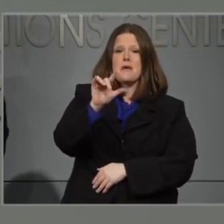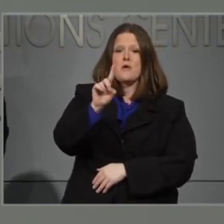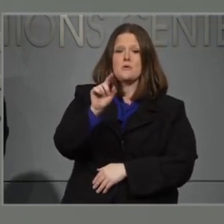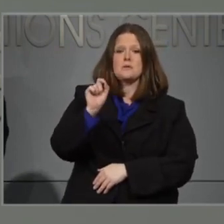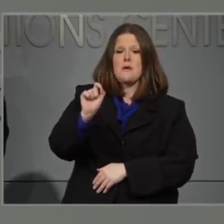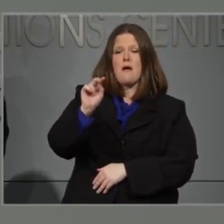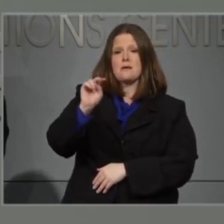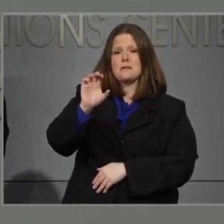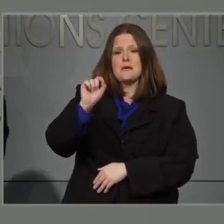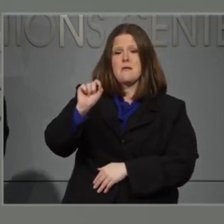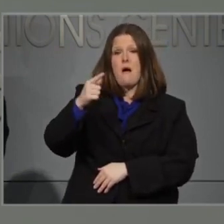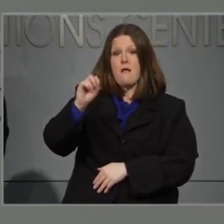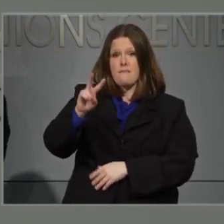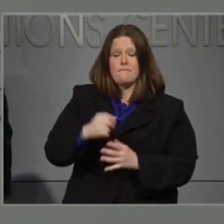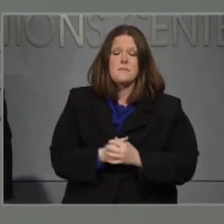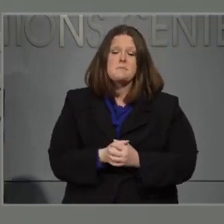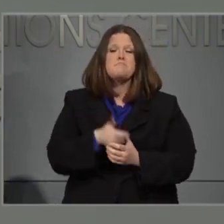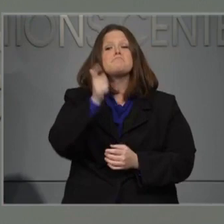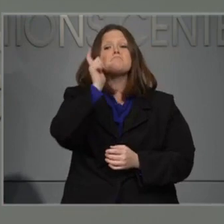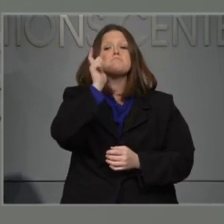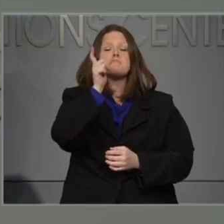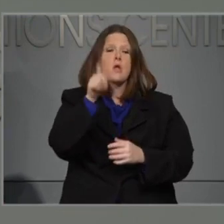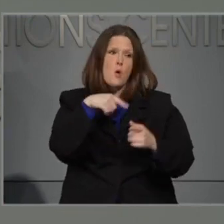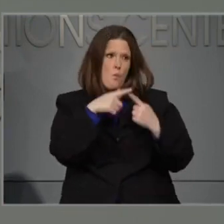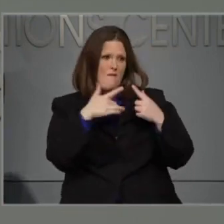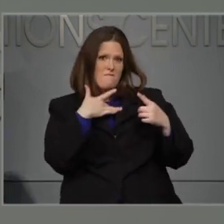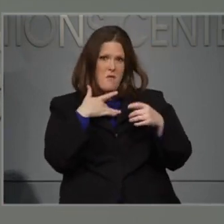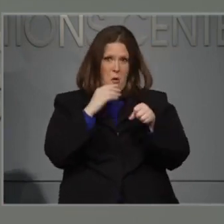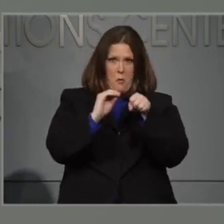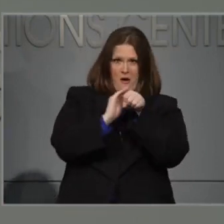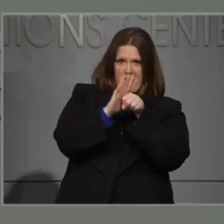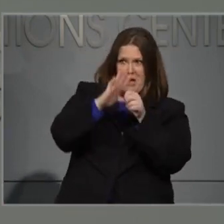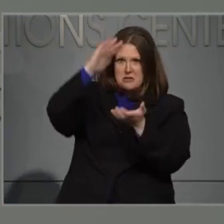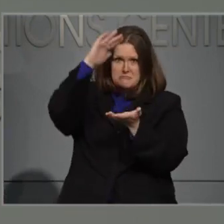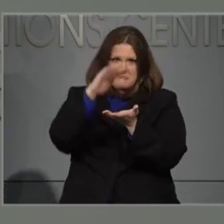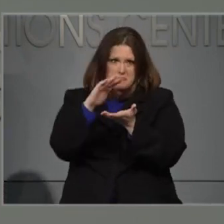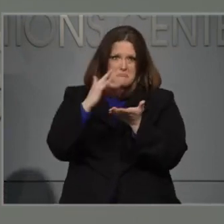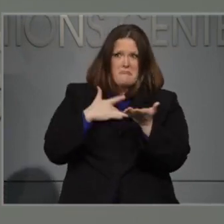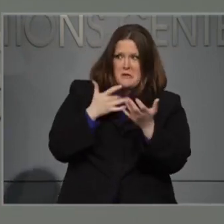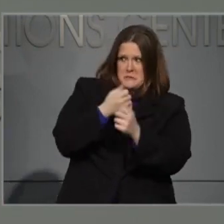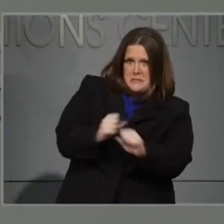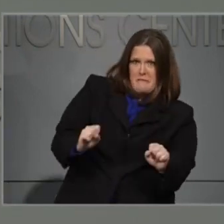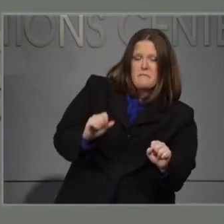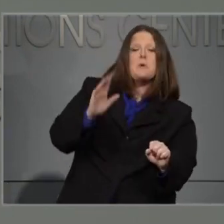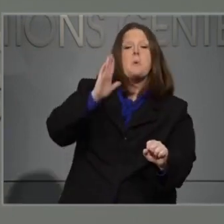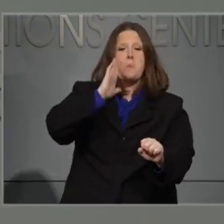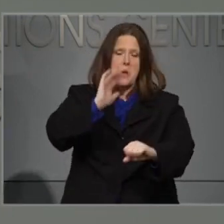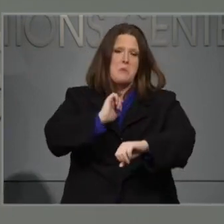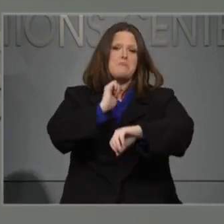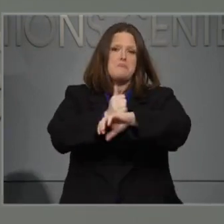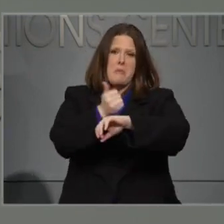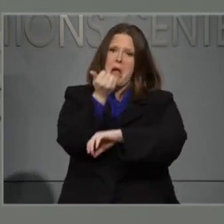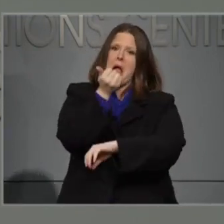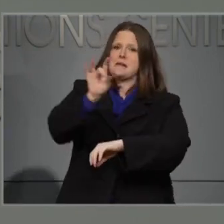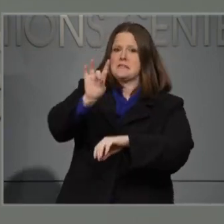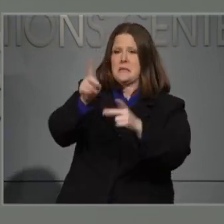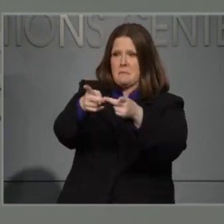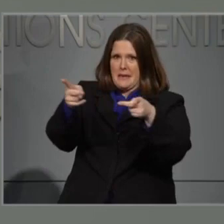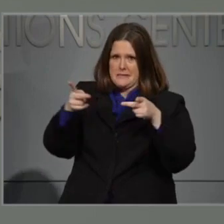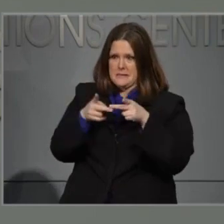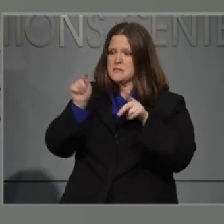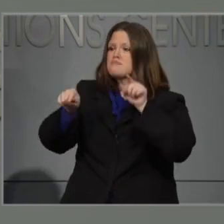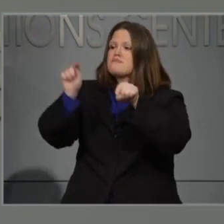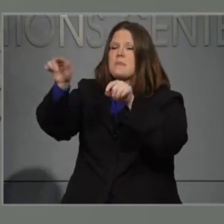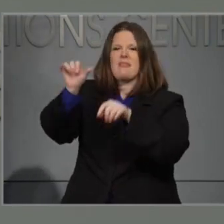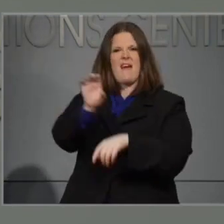When it is safe to do so, we will open 18 Rebuild NC centers located throughout storm-impacted communities where homeowners can